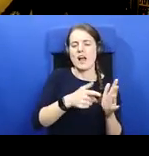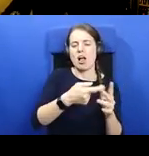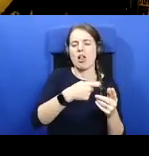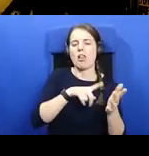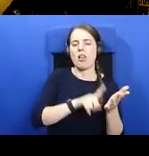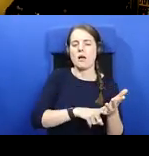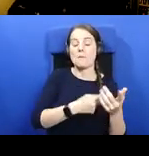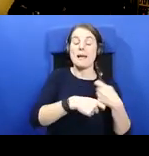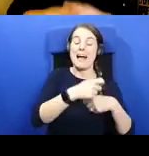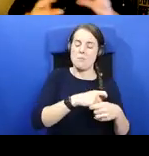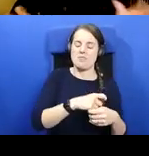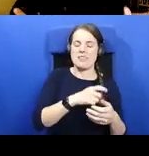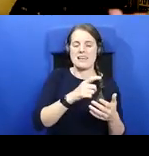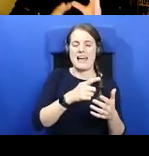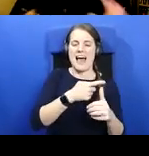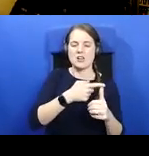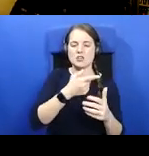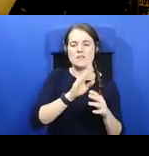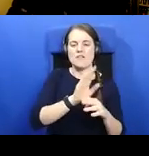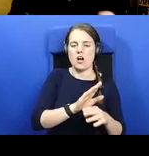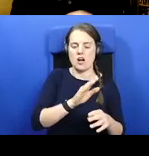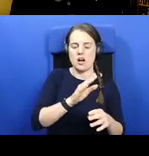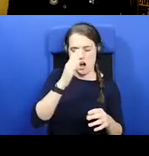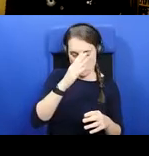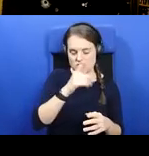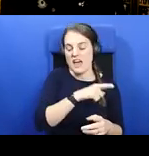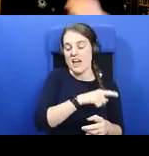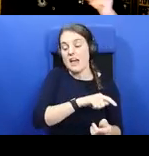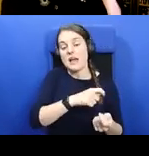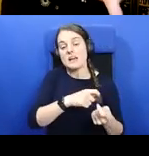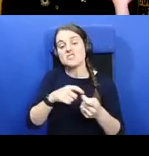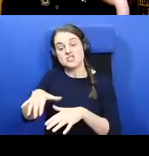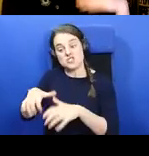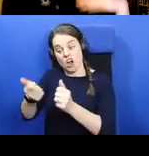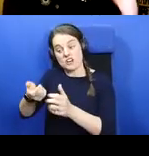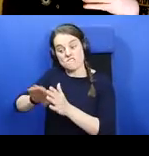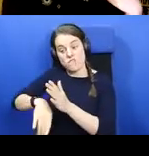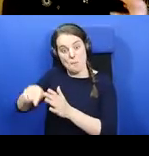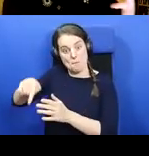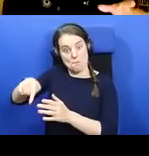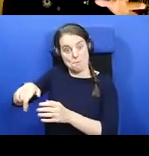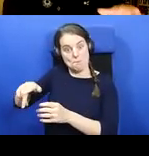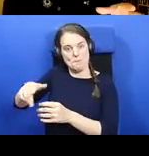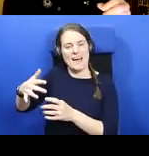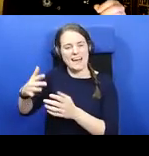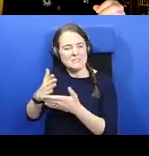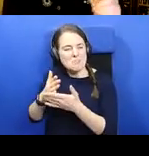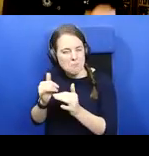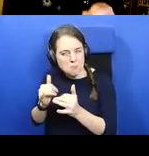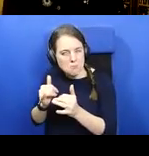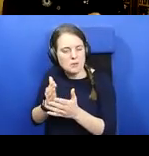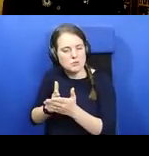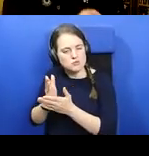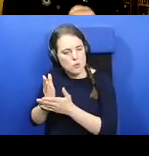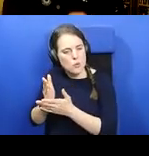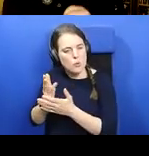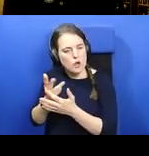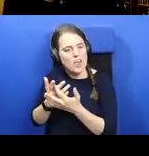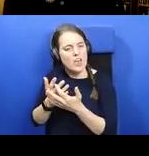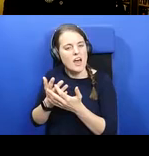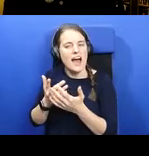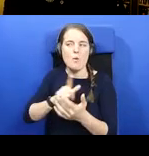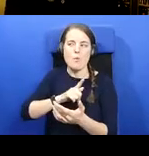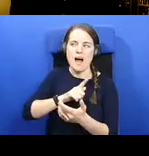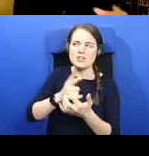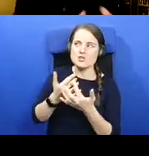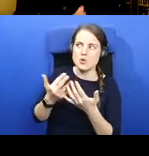life in Iona. I think this is almost certainly true. And I think one of the reasons we're getting so much information about sites in Western